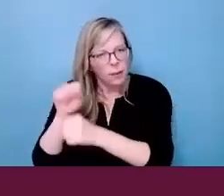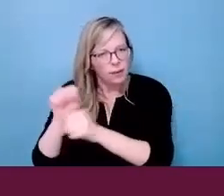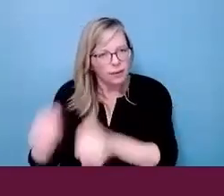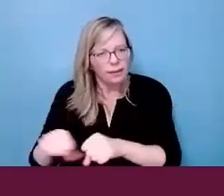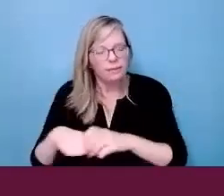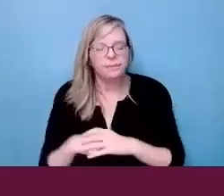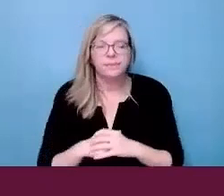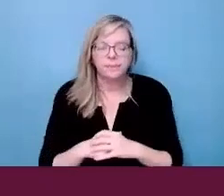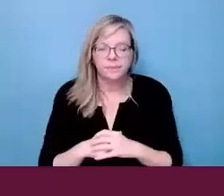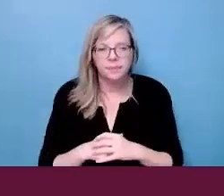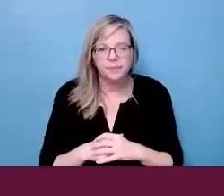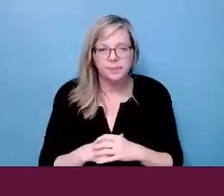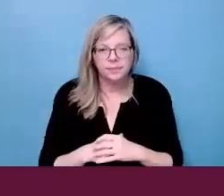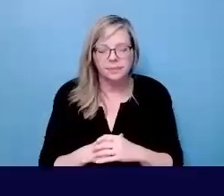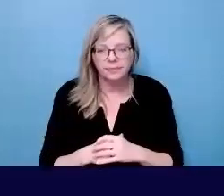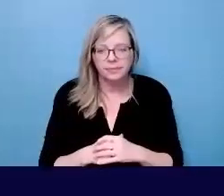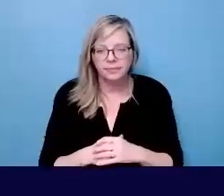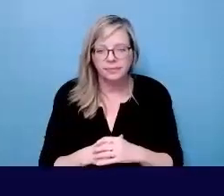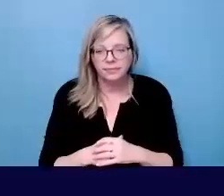skills that they bring to the workplace.